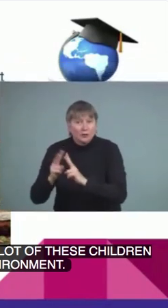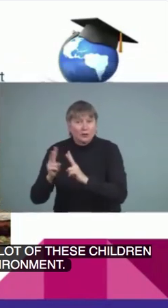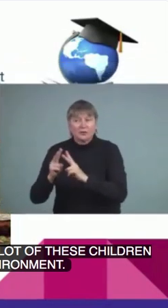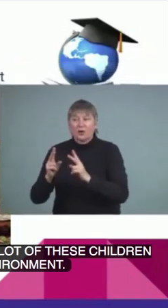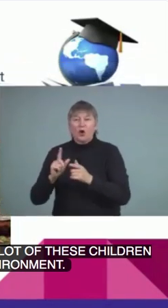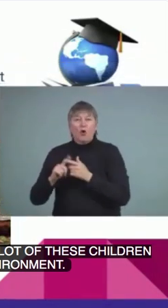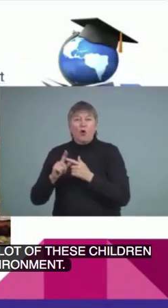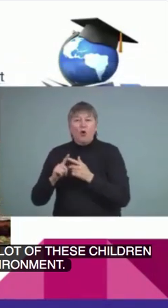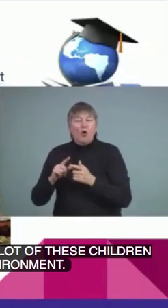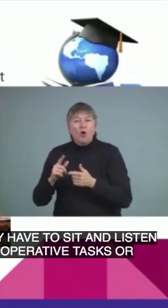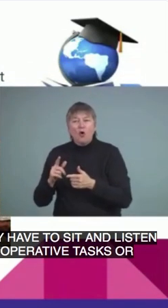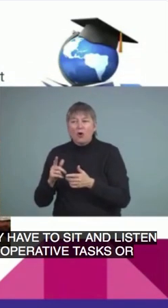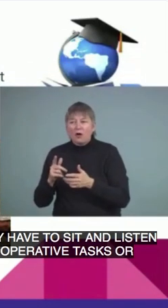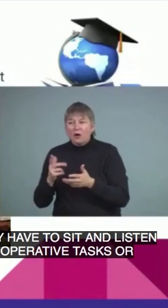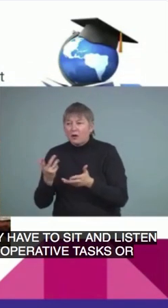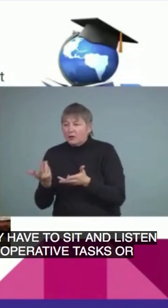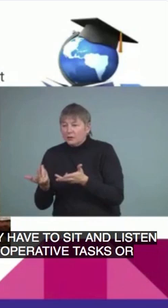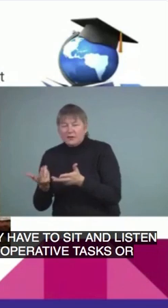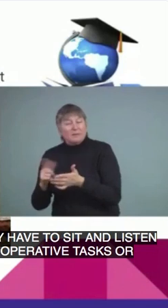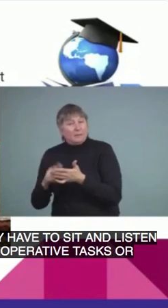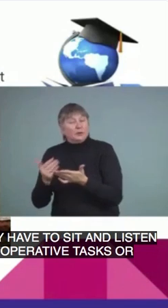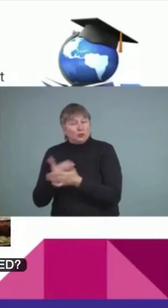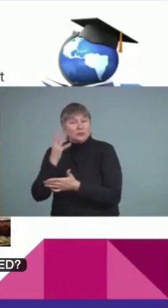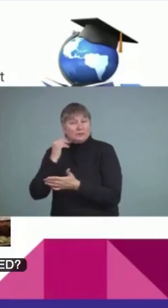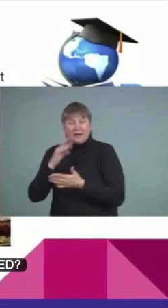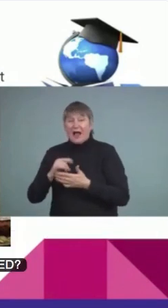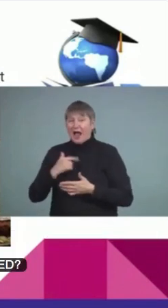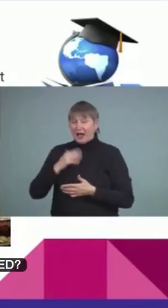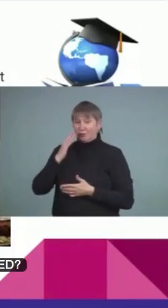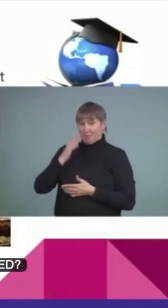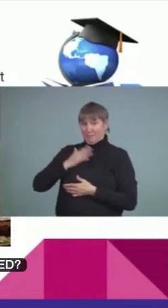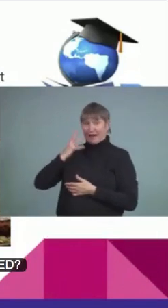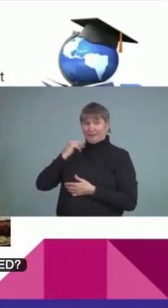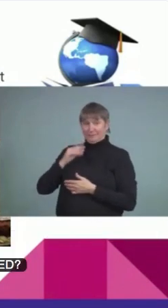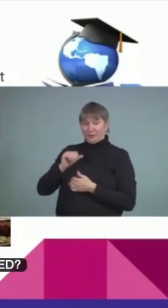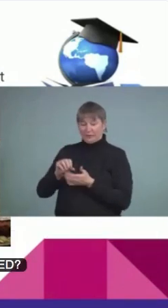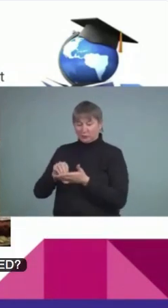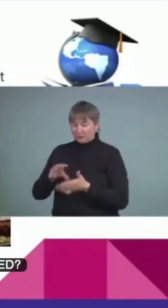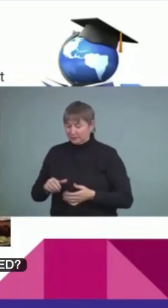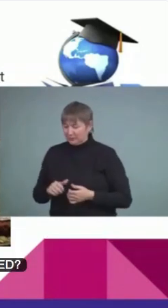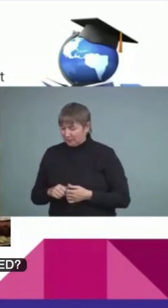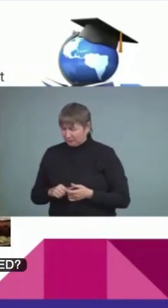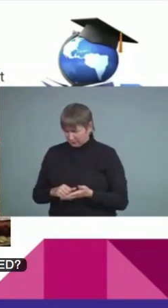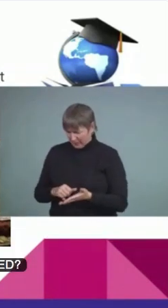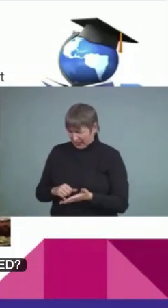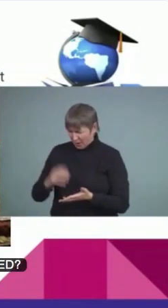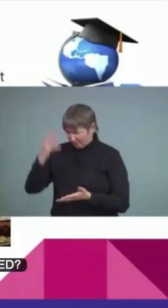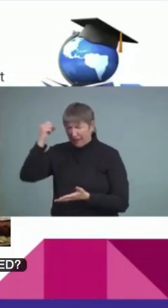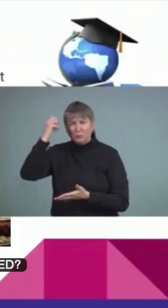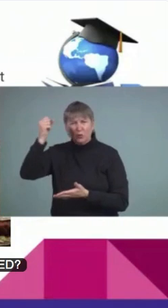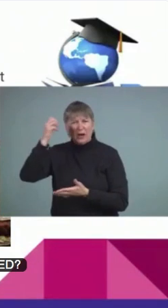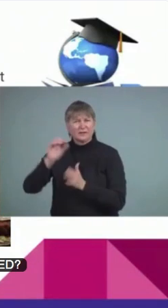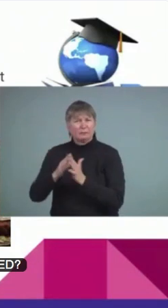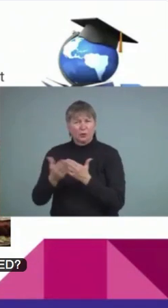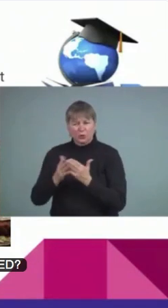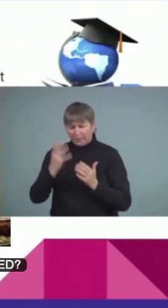Is there a lot of memorization involved? I know I've supported students who, you know, I always say, wow, they could almost memorize a textbook.